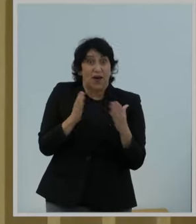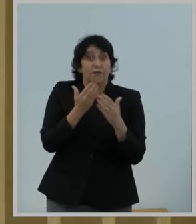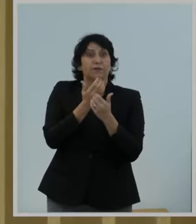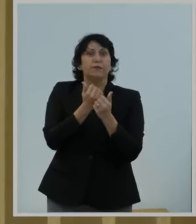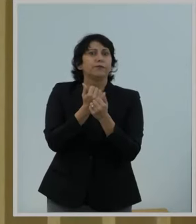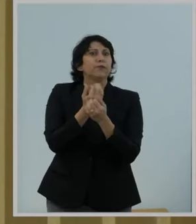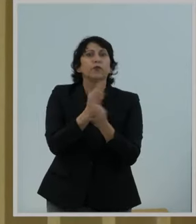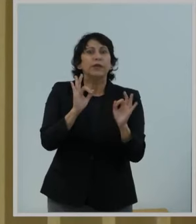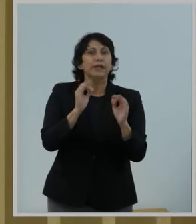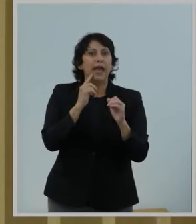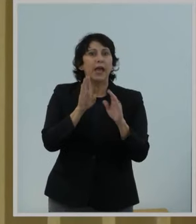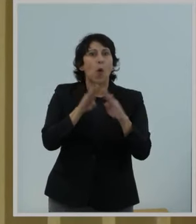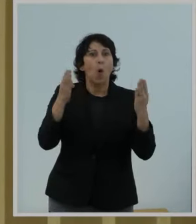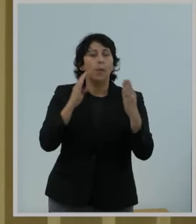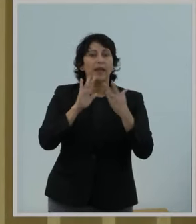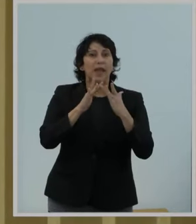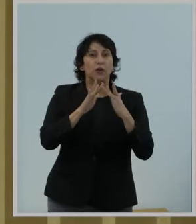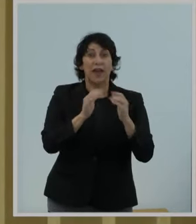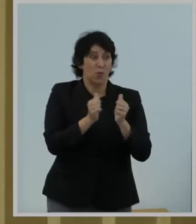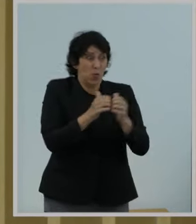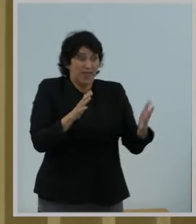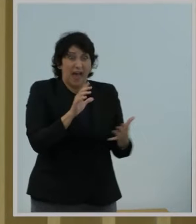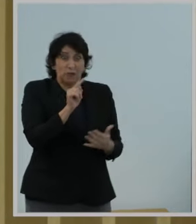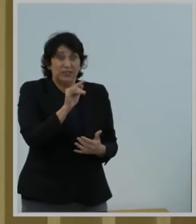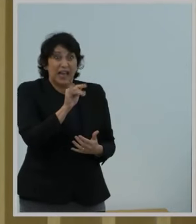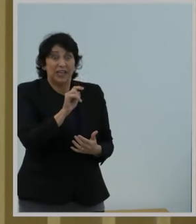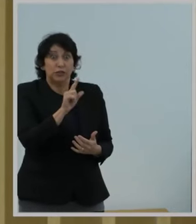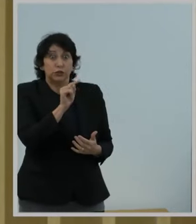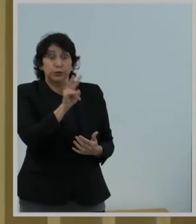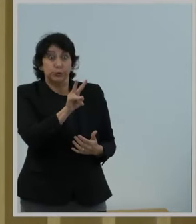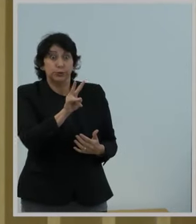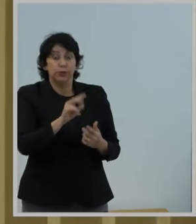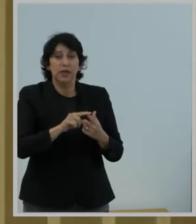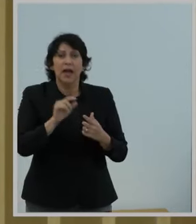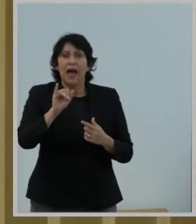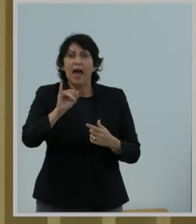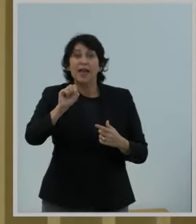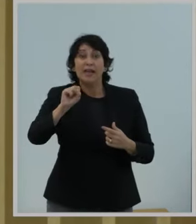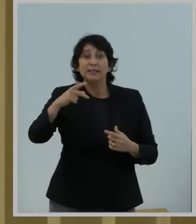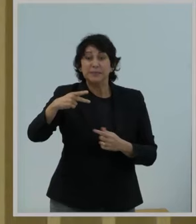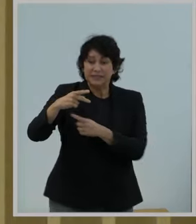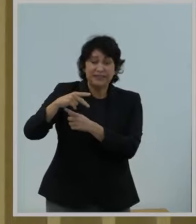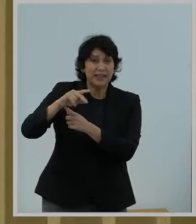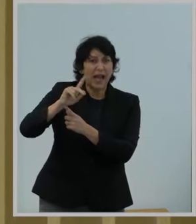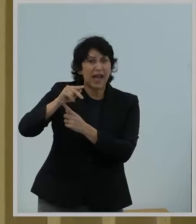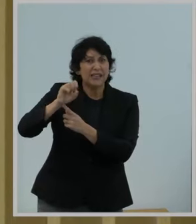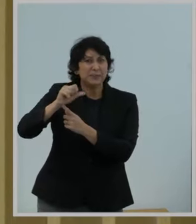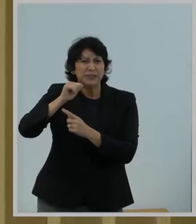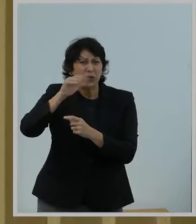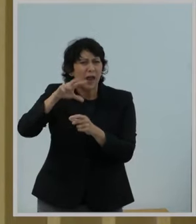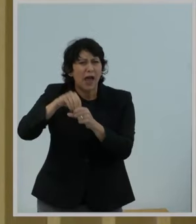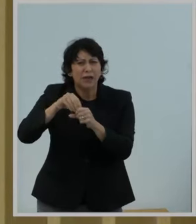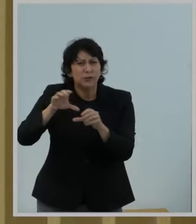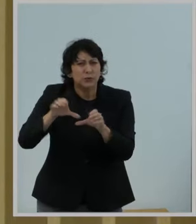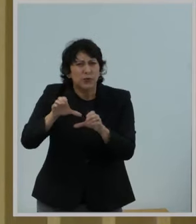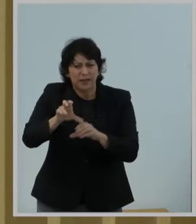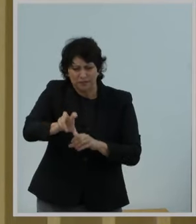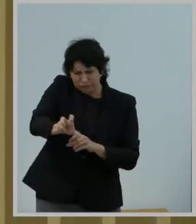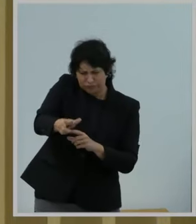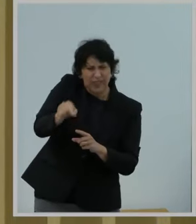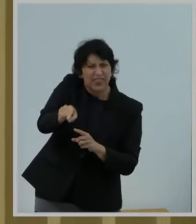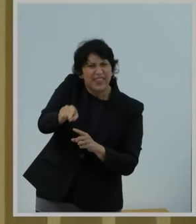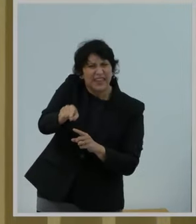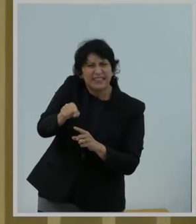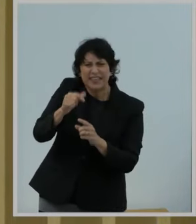without Title II. ISPs aren't engaging in that conduct for reasons that have